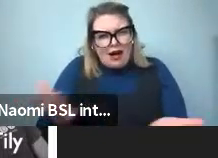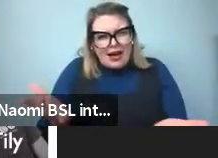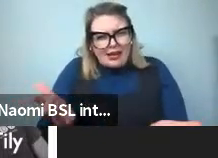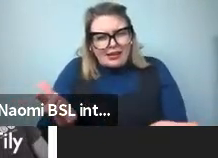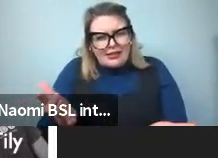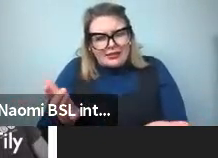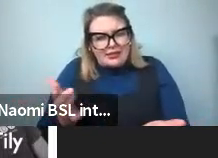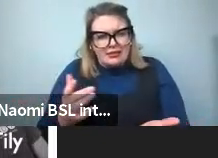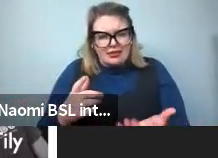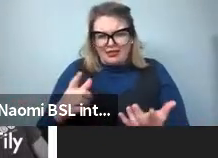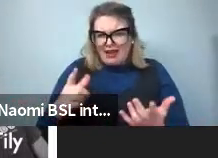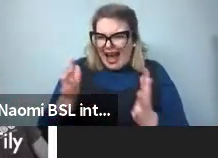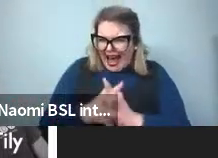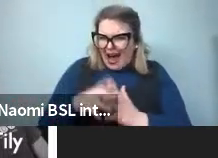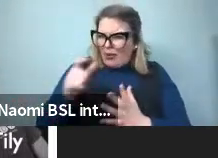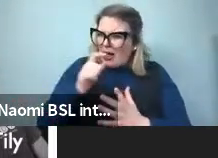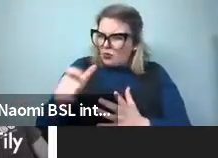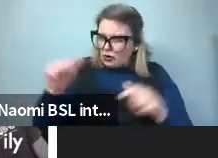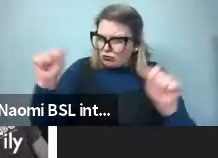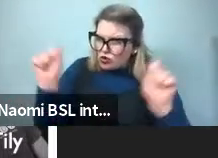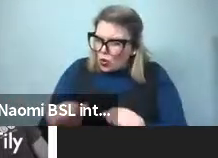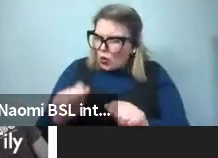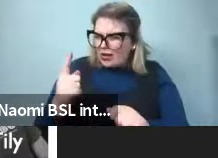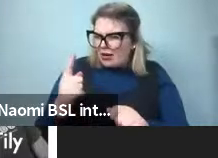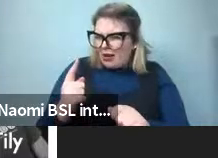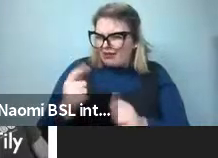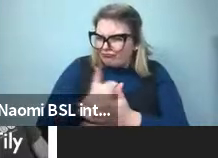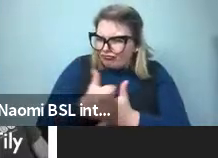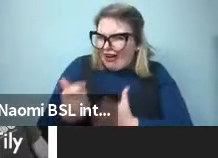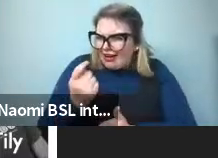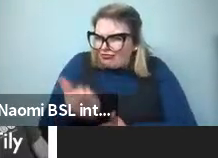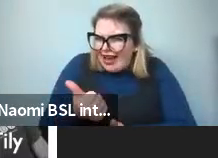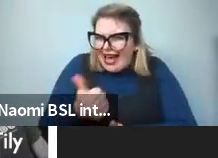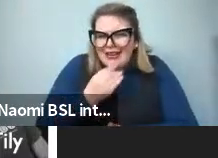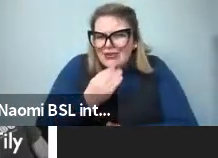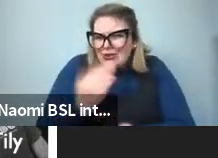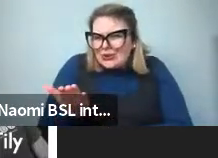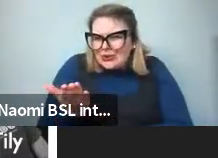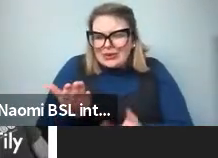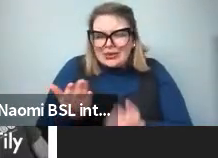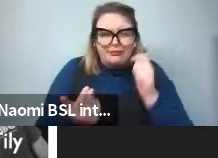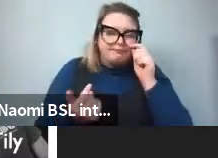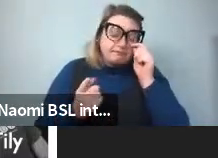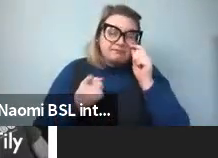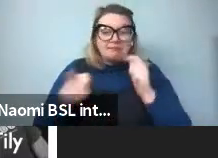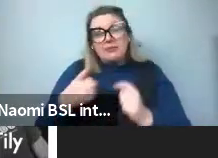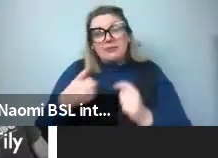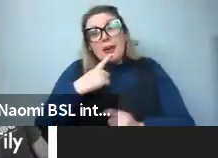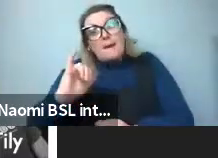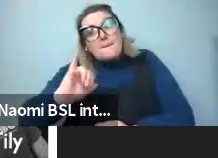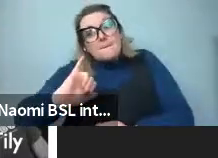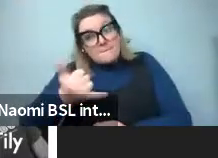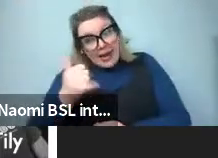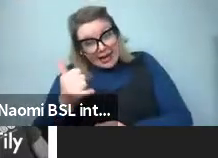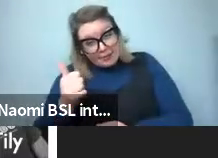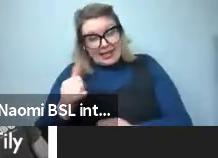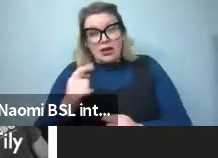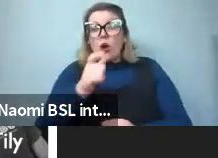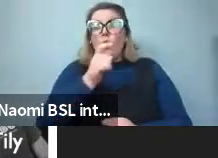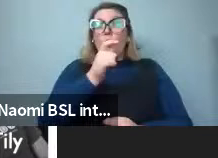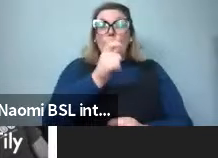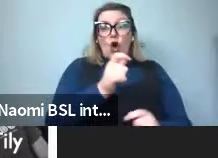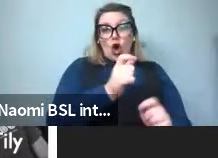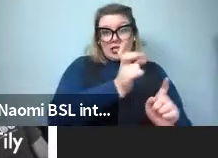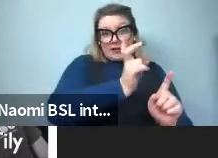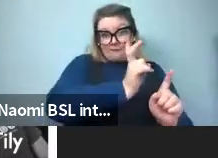How can they survive? And his idea is that maybe, you know, word frequency independent of context isn't quite the right